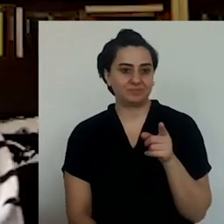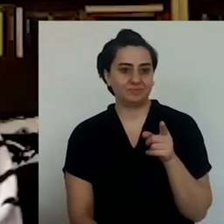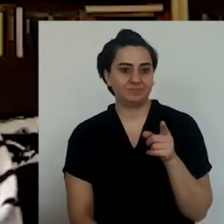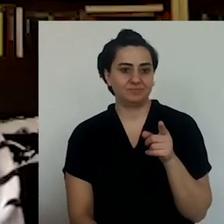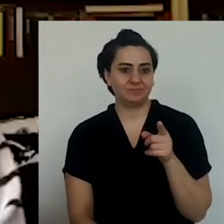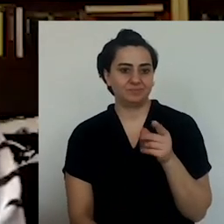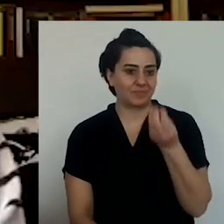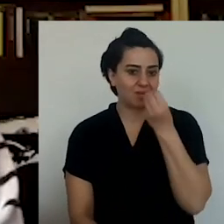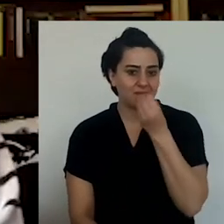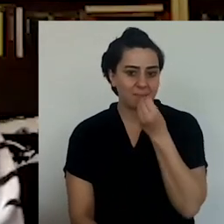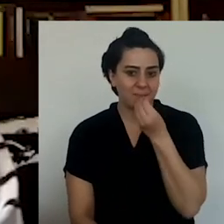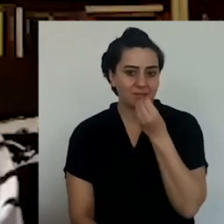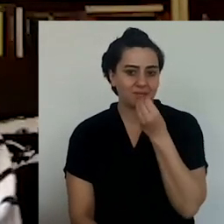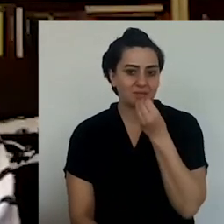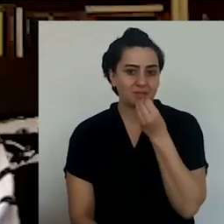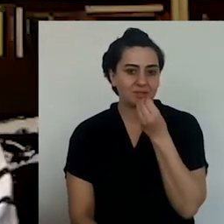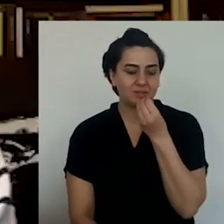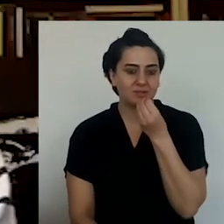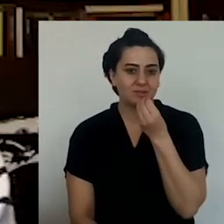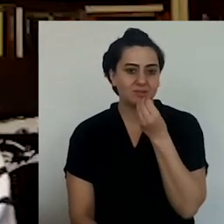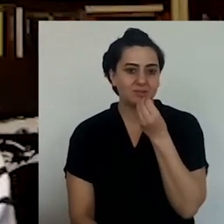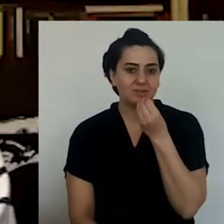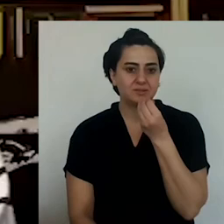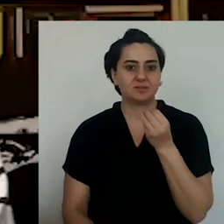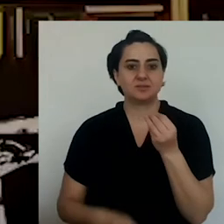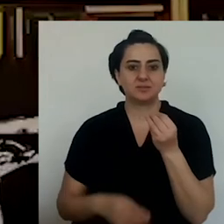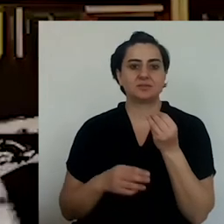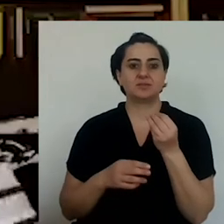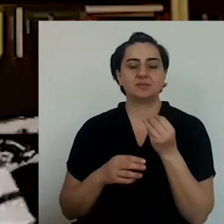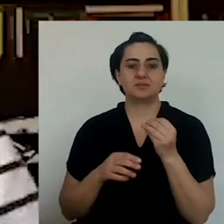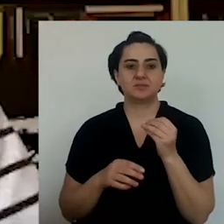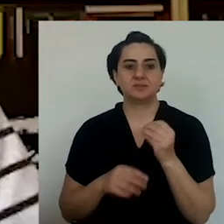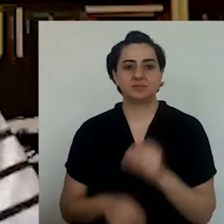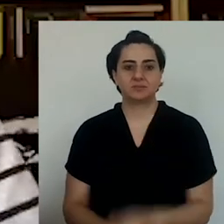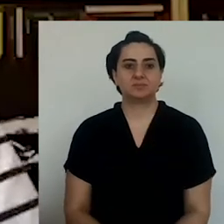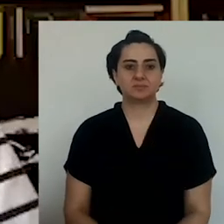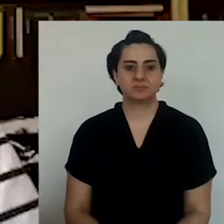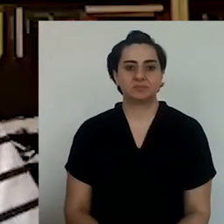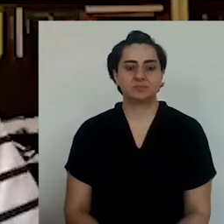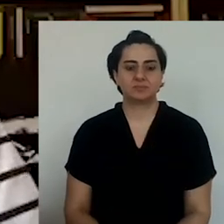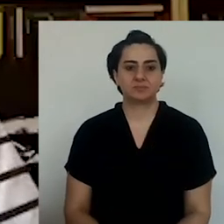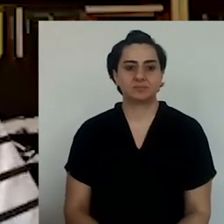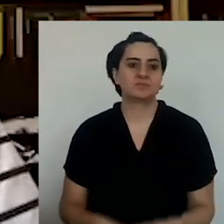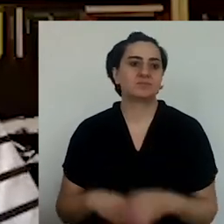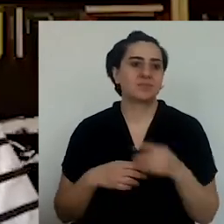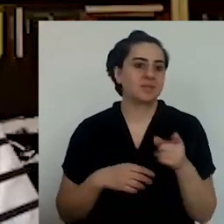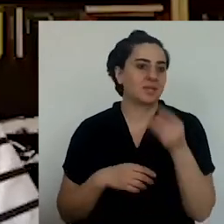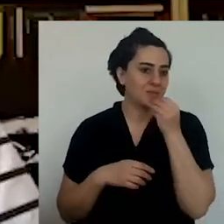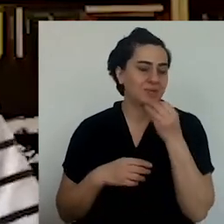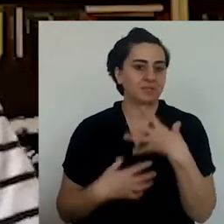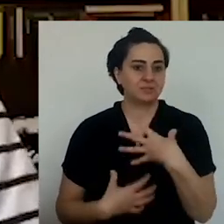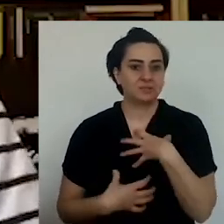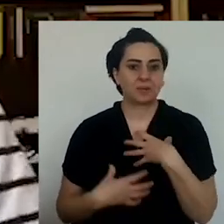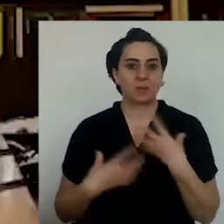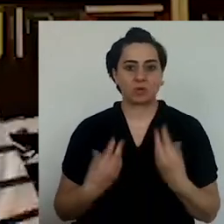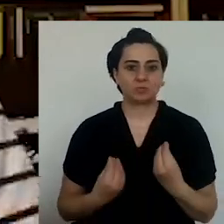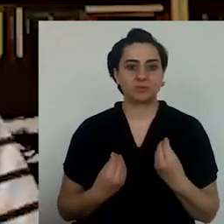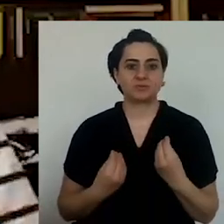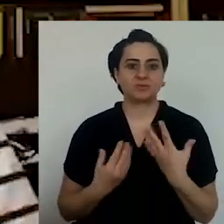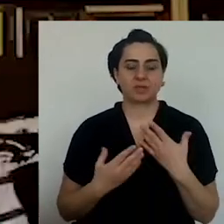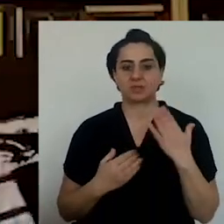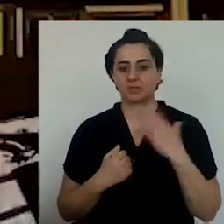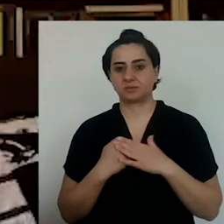being conservative about